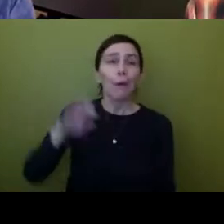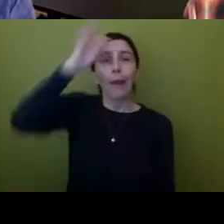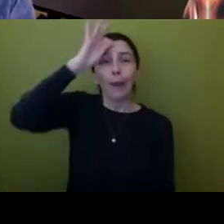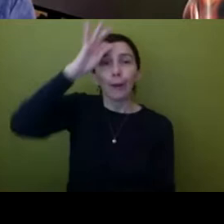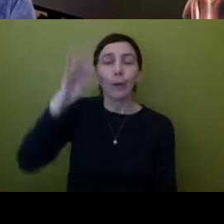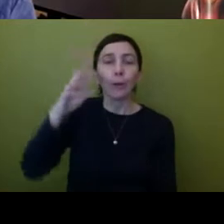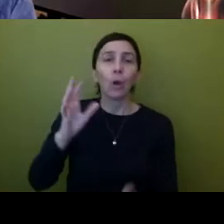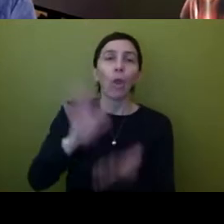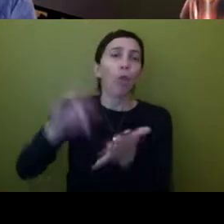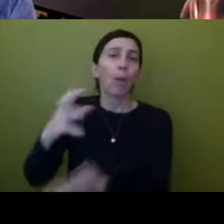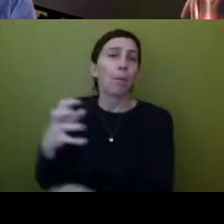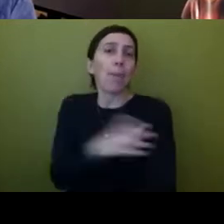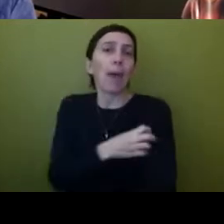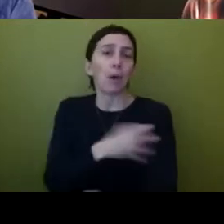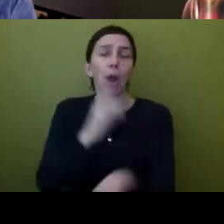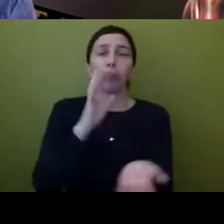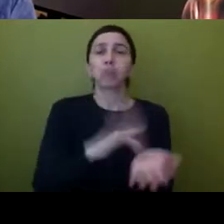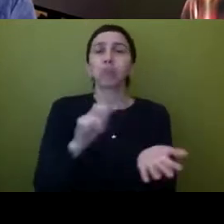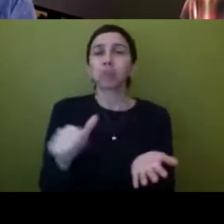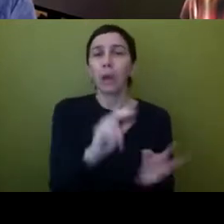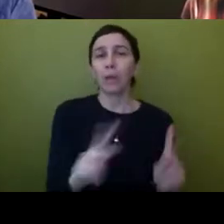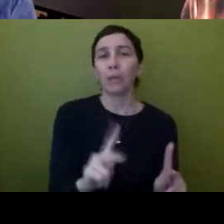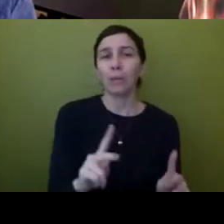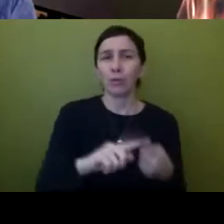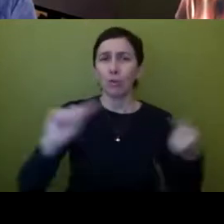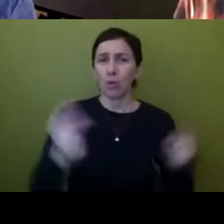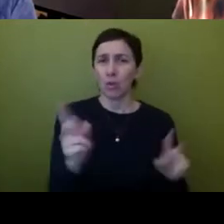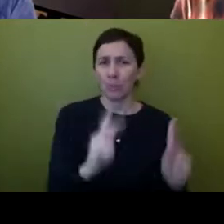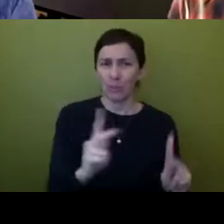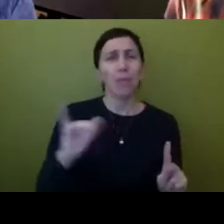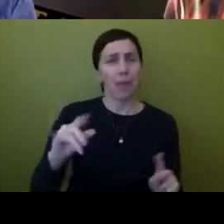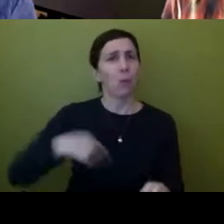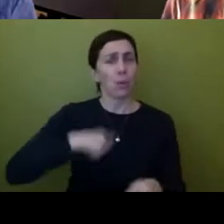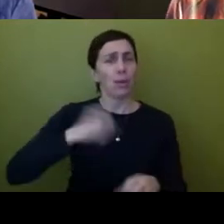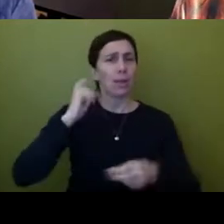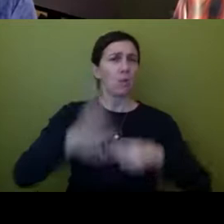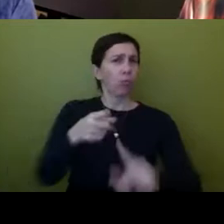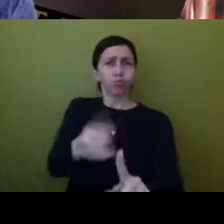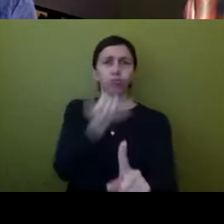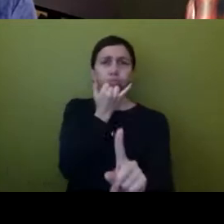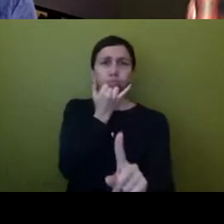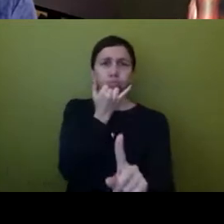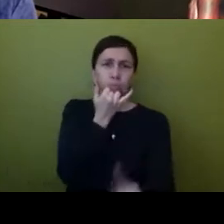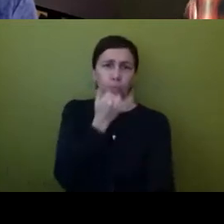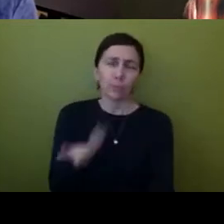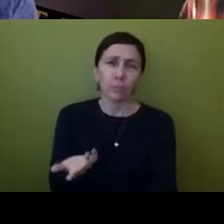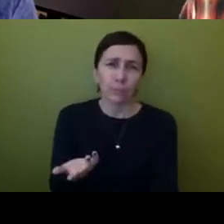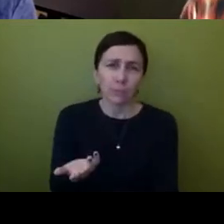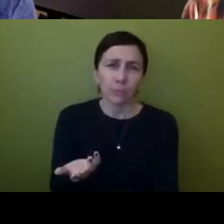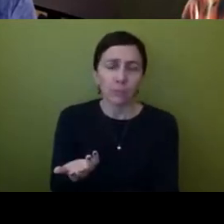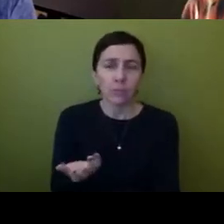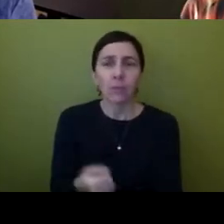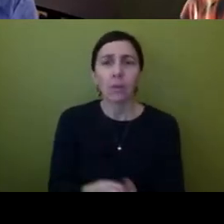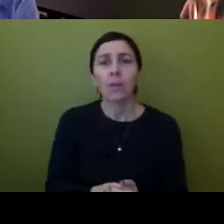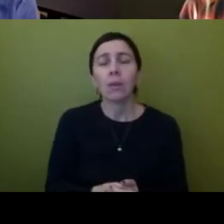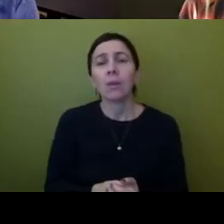being utilized um to harm people um and we should um and i think that that's where um